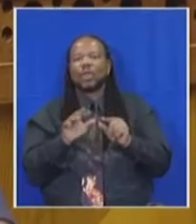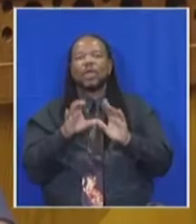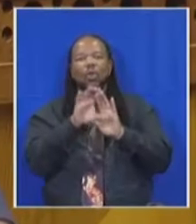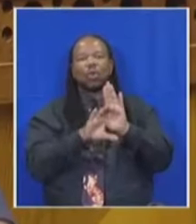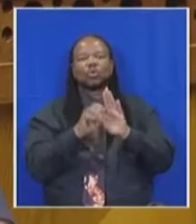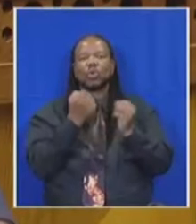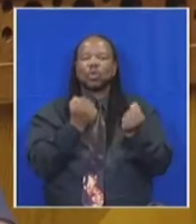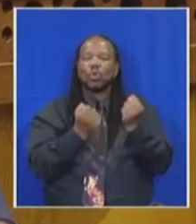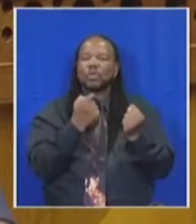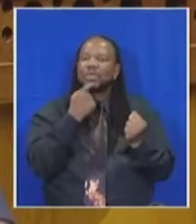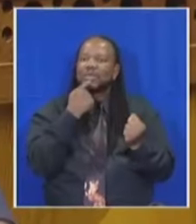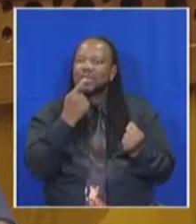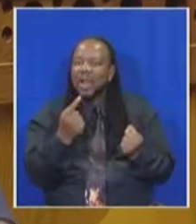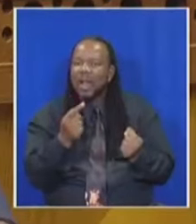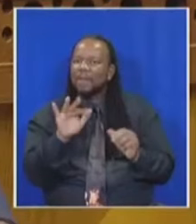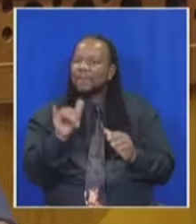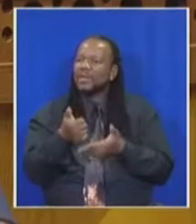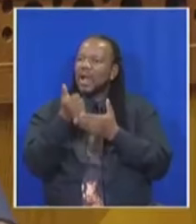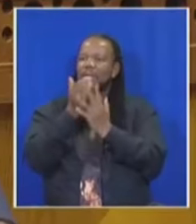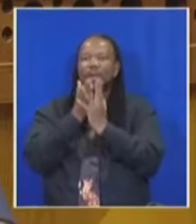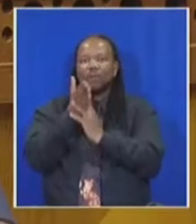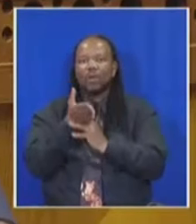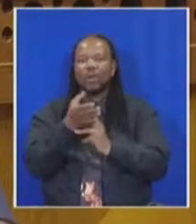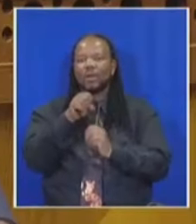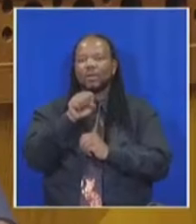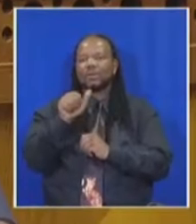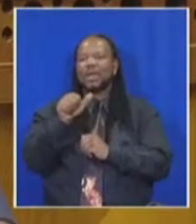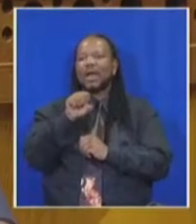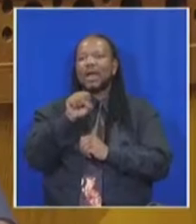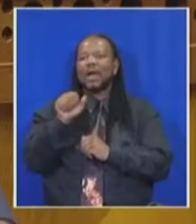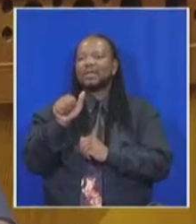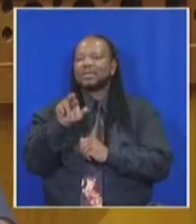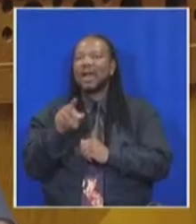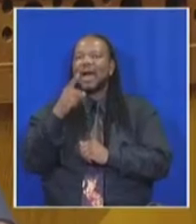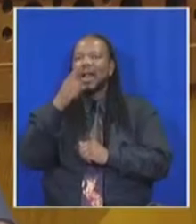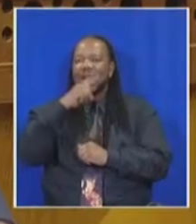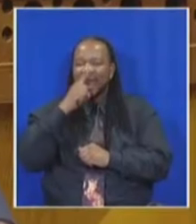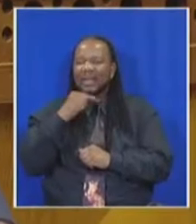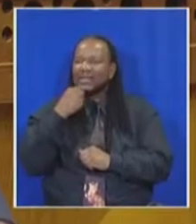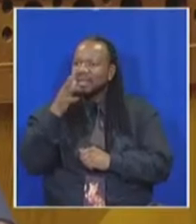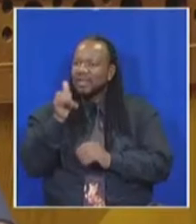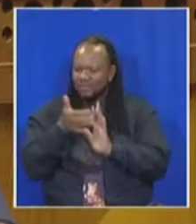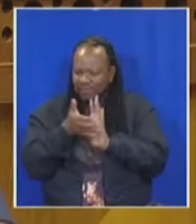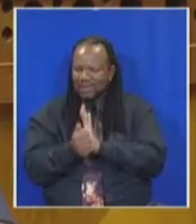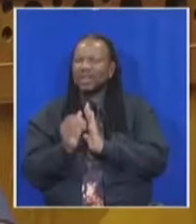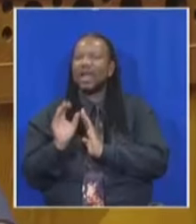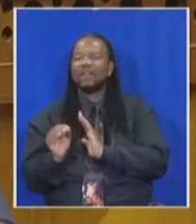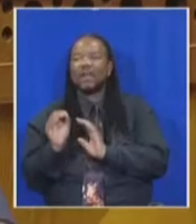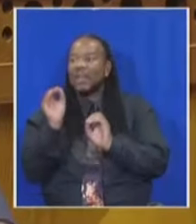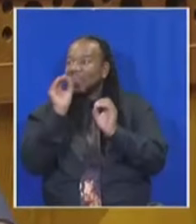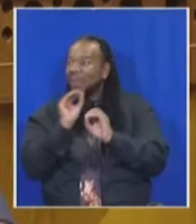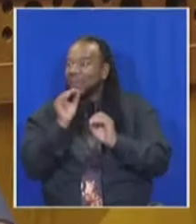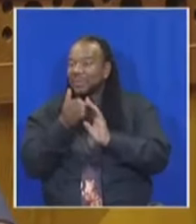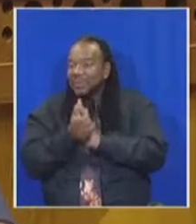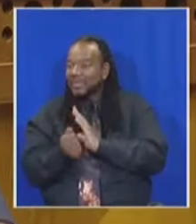to intervene she did nothing sasa lied to us and said they would have the capacity to deal with this matter they do not have that capacity